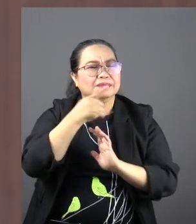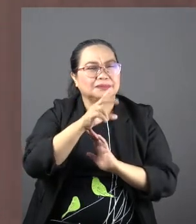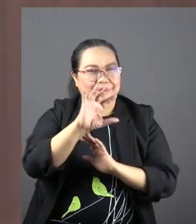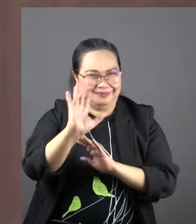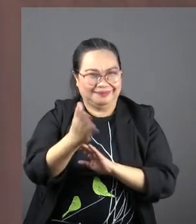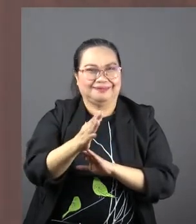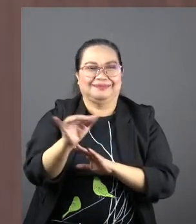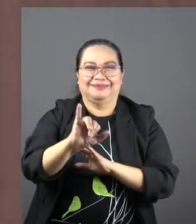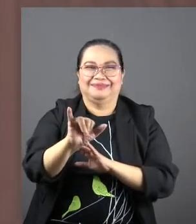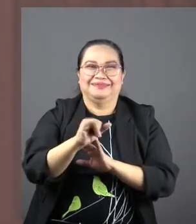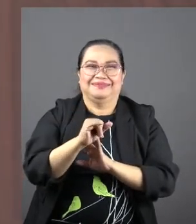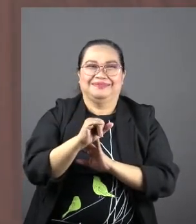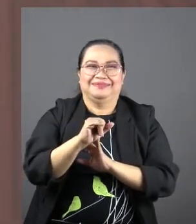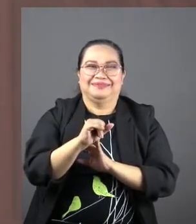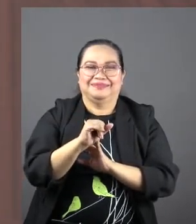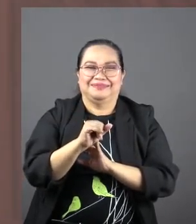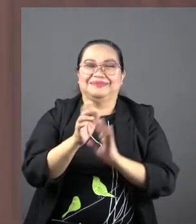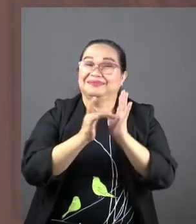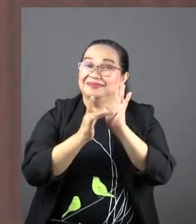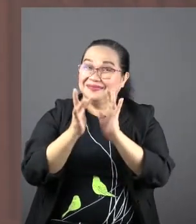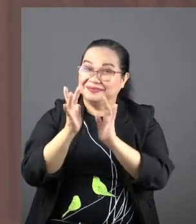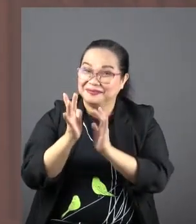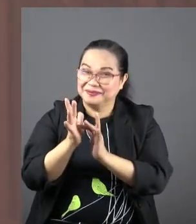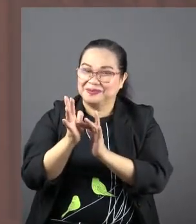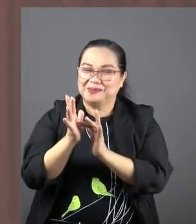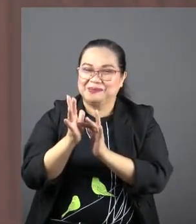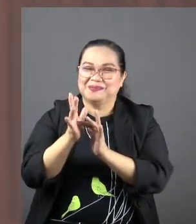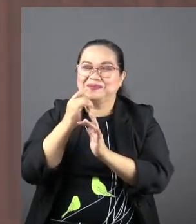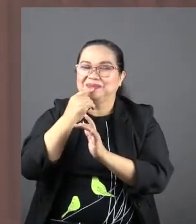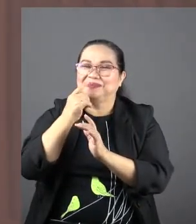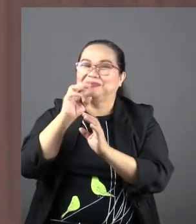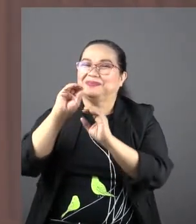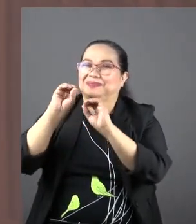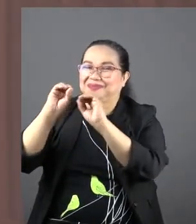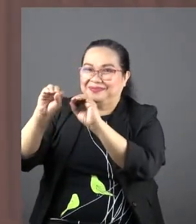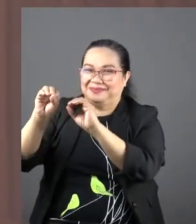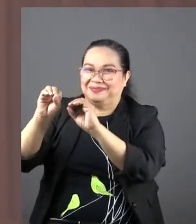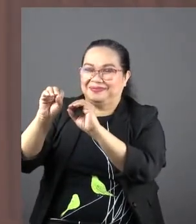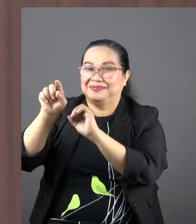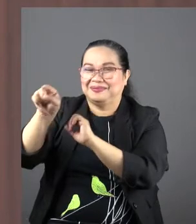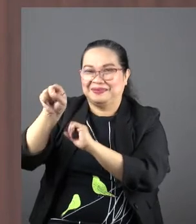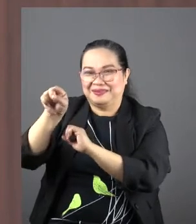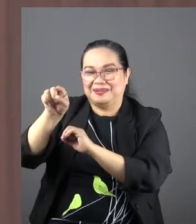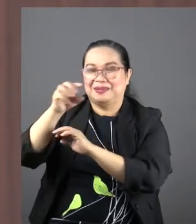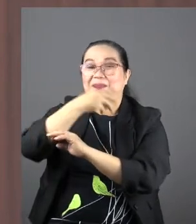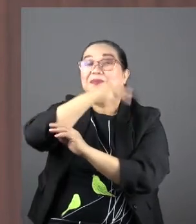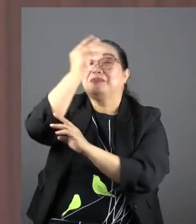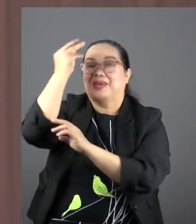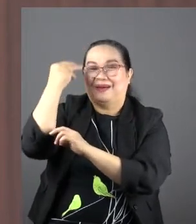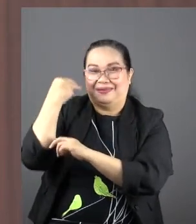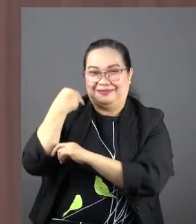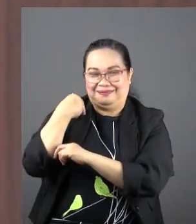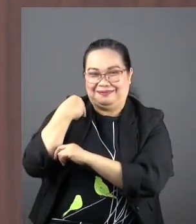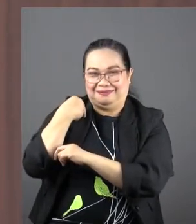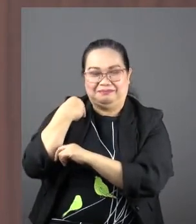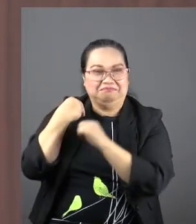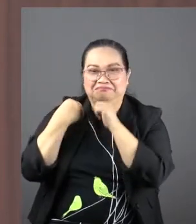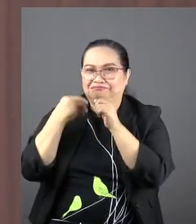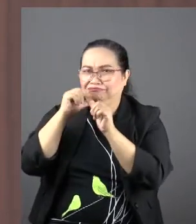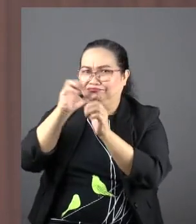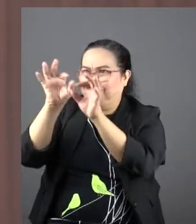Friends Jesus is mentoring Mary. He is not